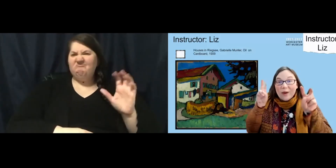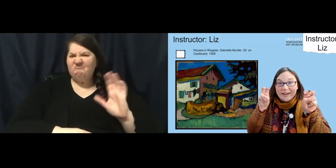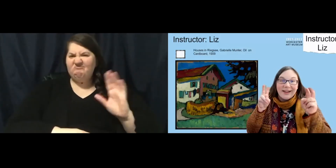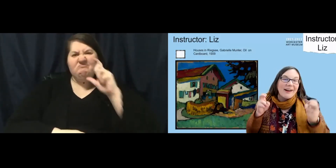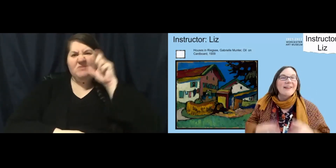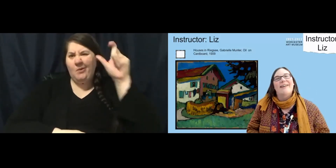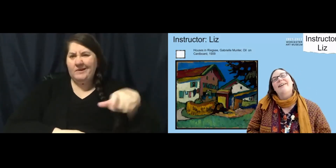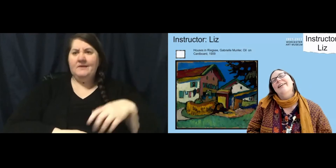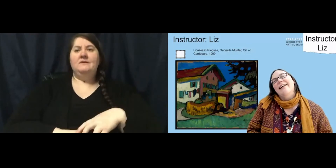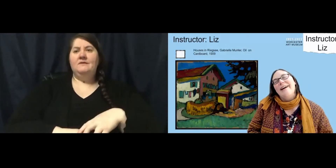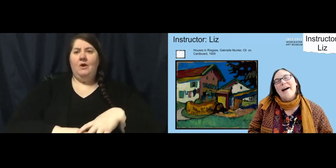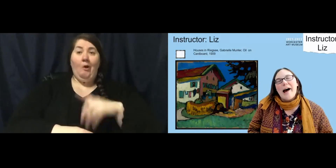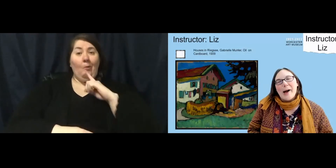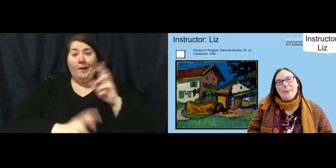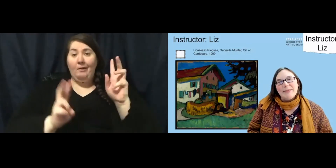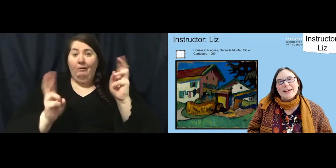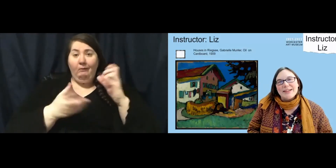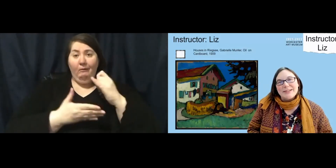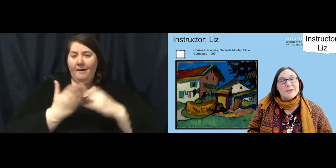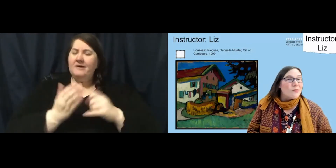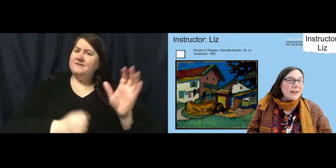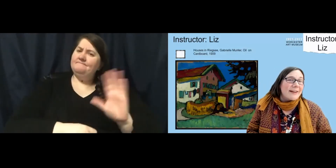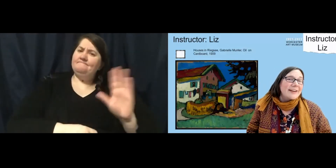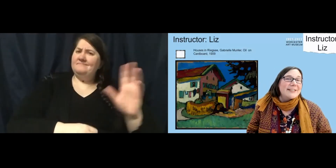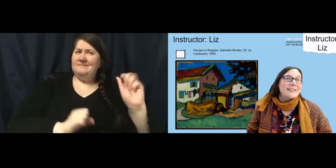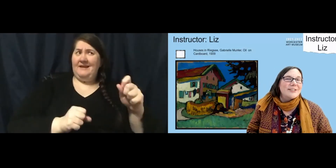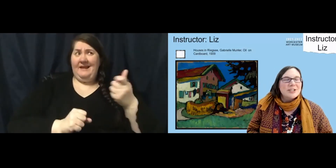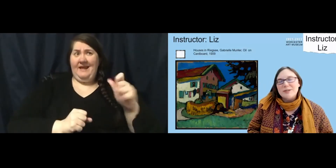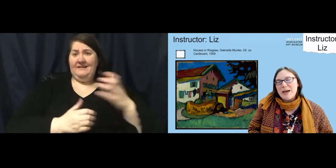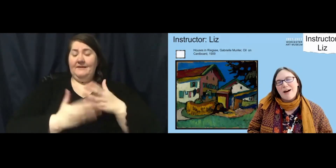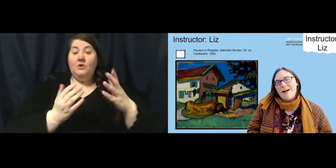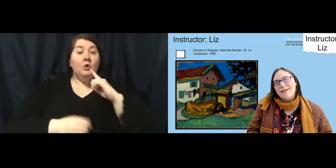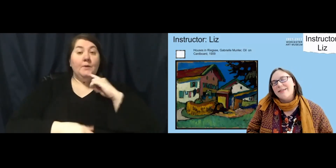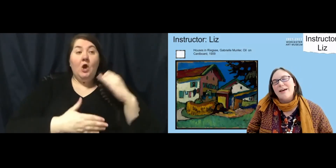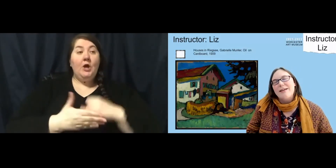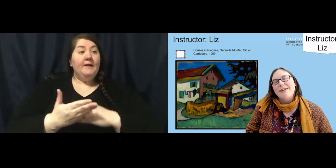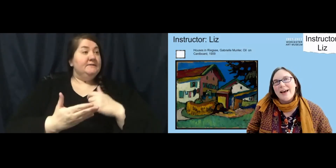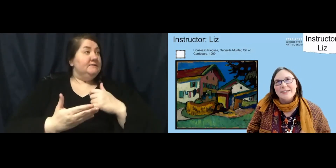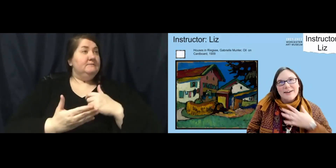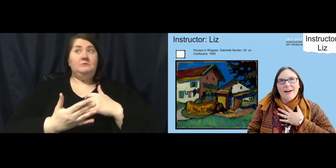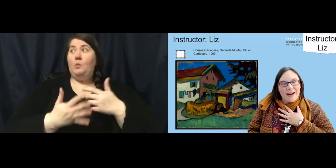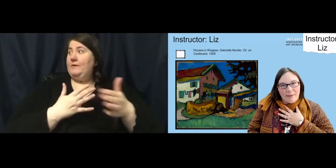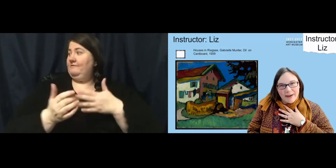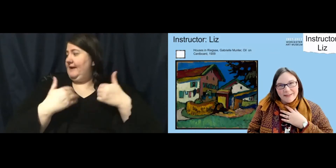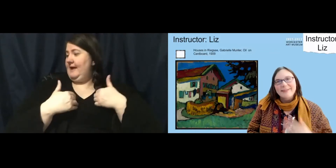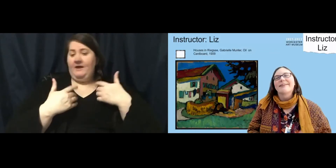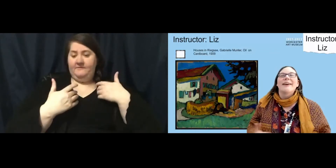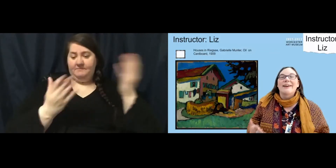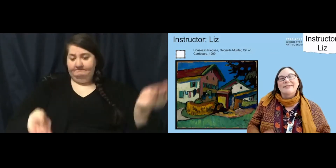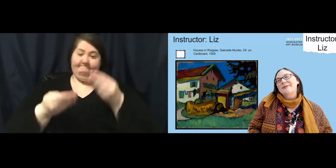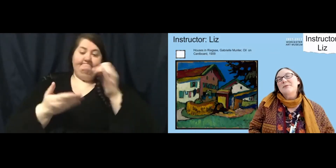real art on. Because real artists just make art that has their heart happy.